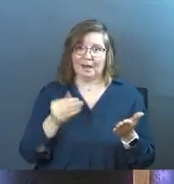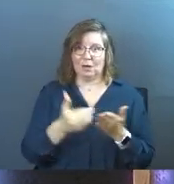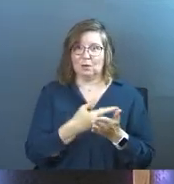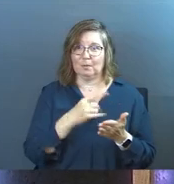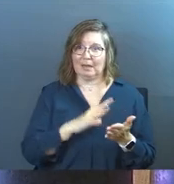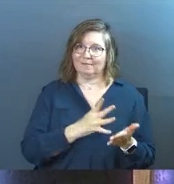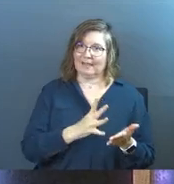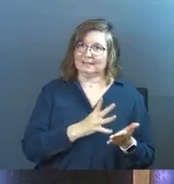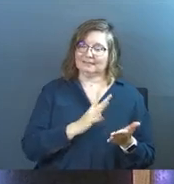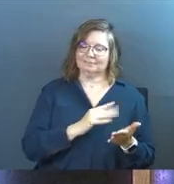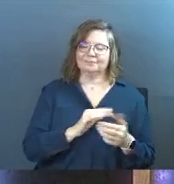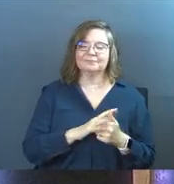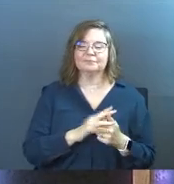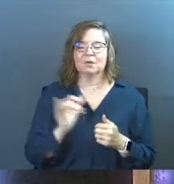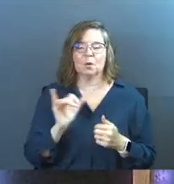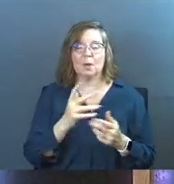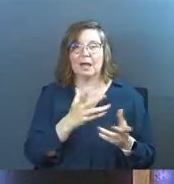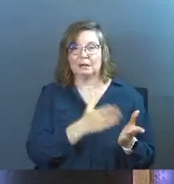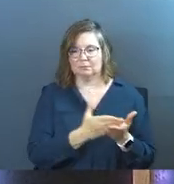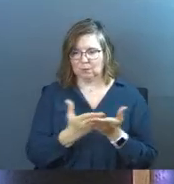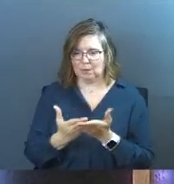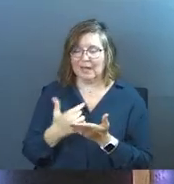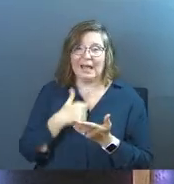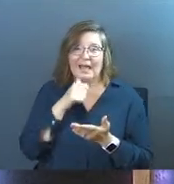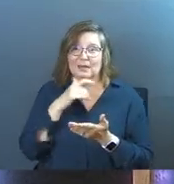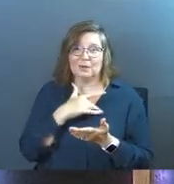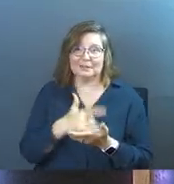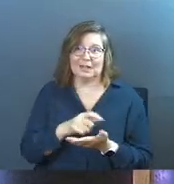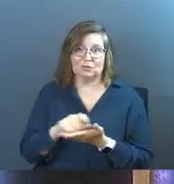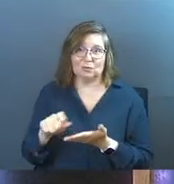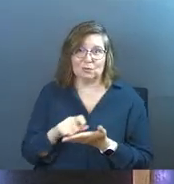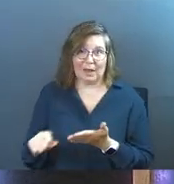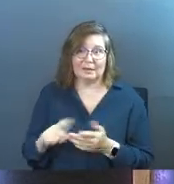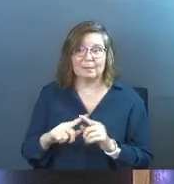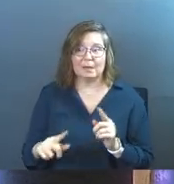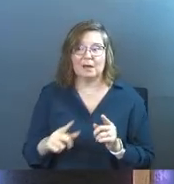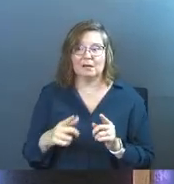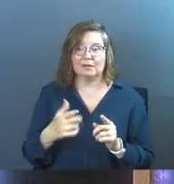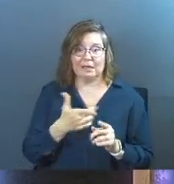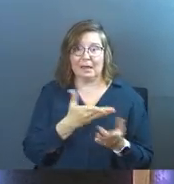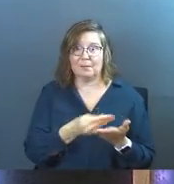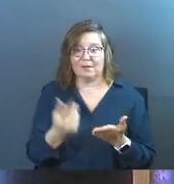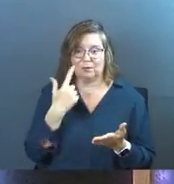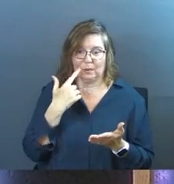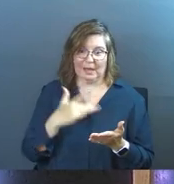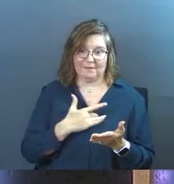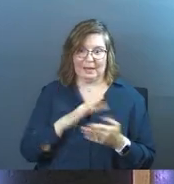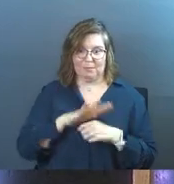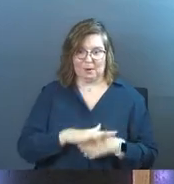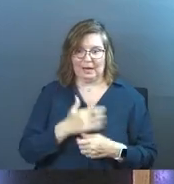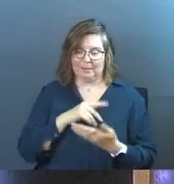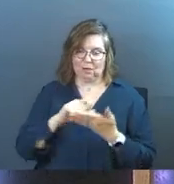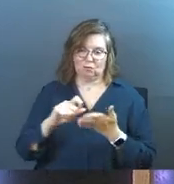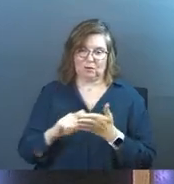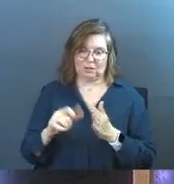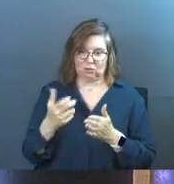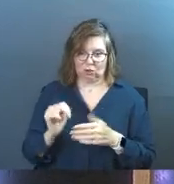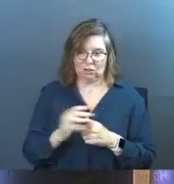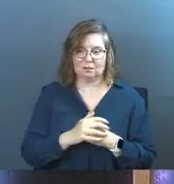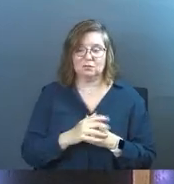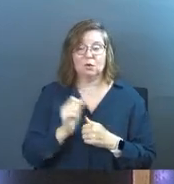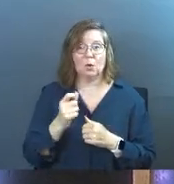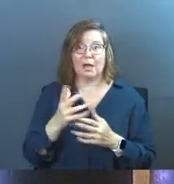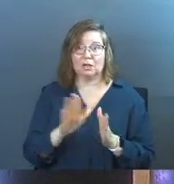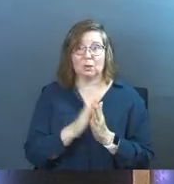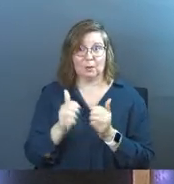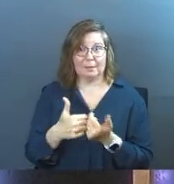new pen, very fancy. So it's like, I took that and I don't write in physical journals, but like they bought it for me. So I kind of feel pressure. I better write in the journal. So